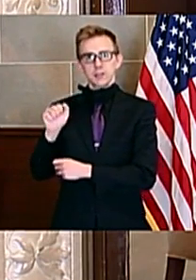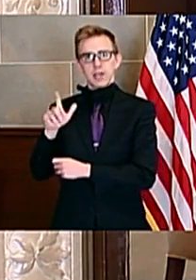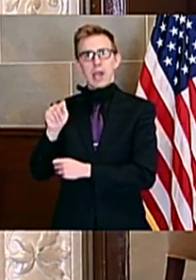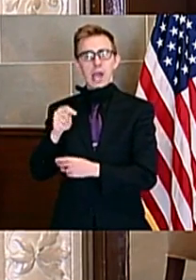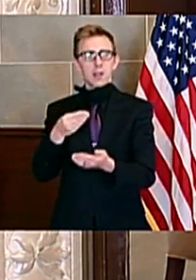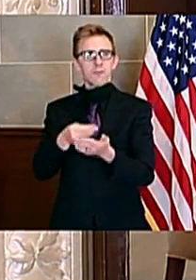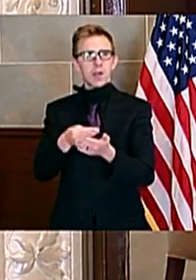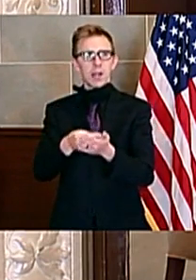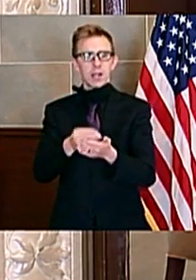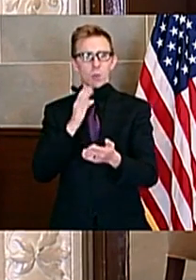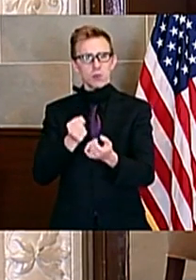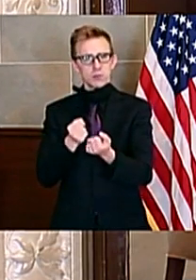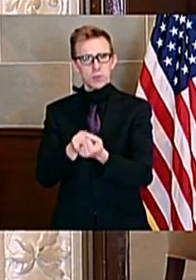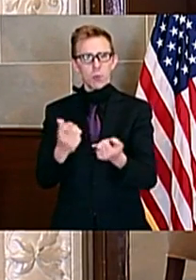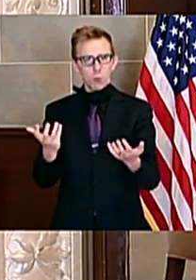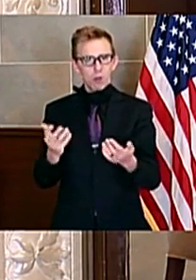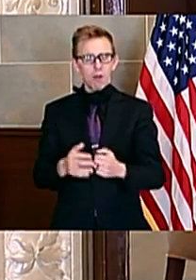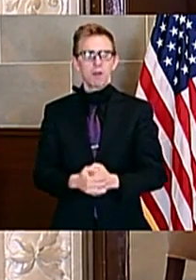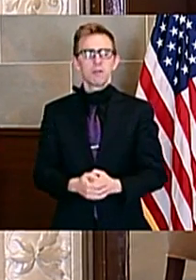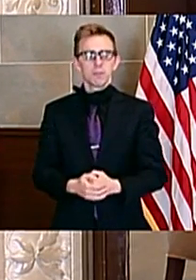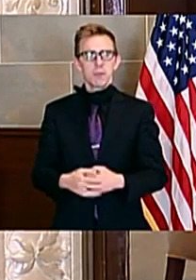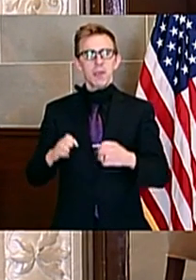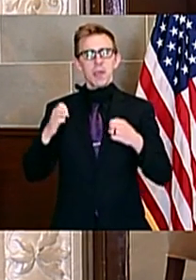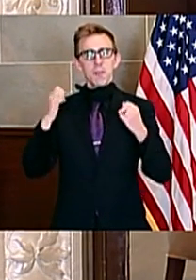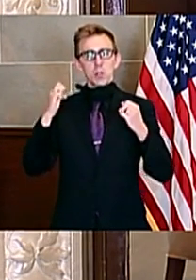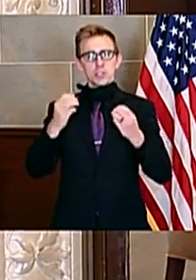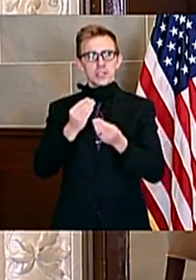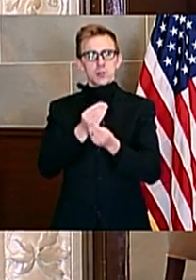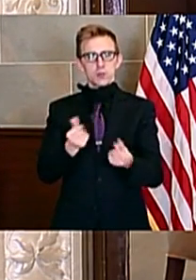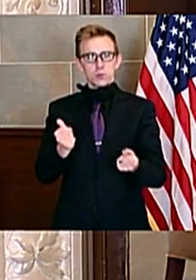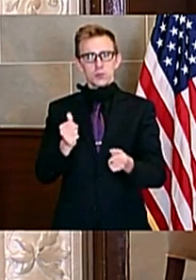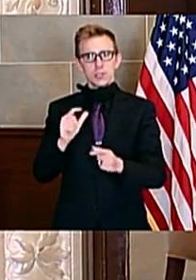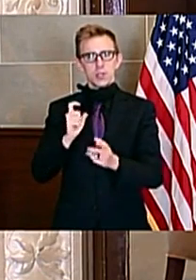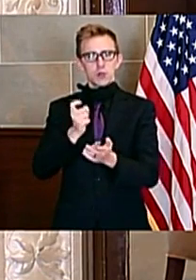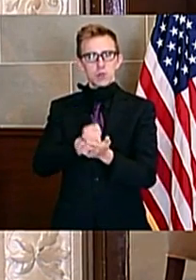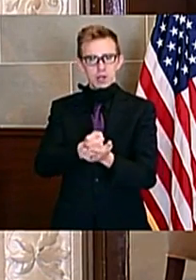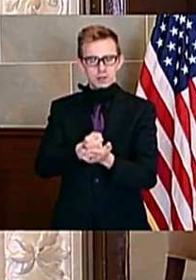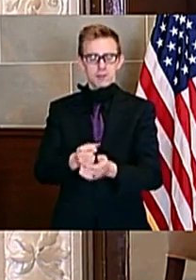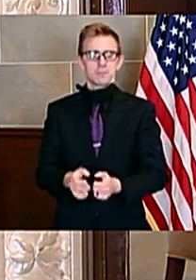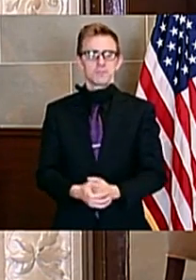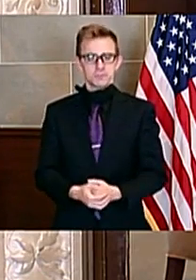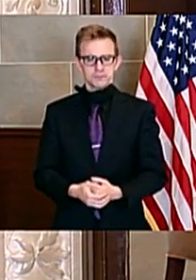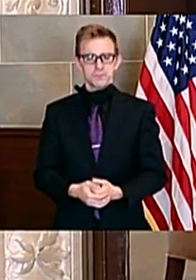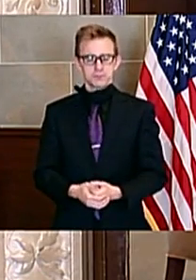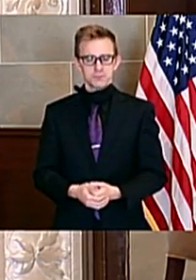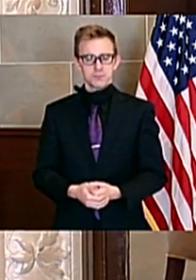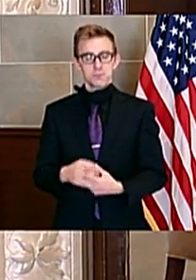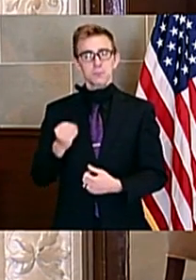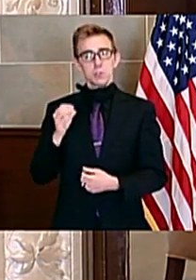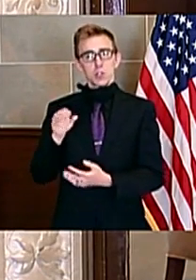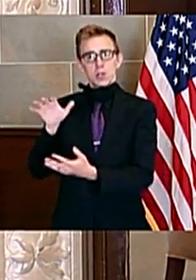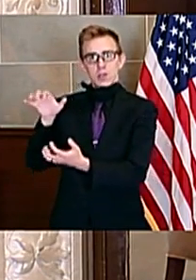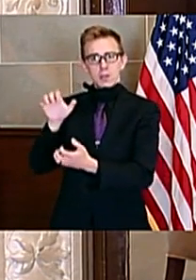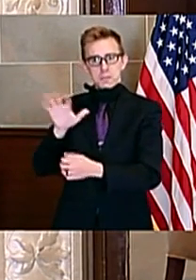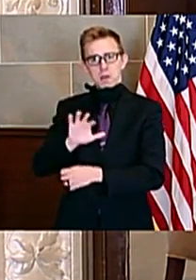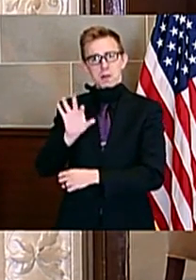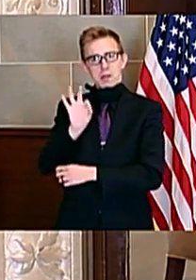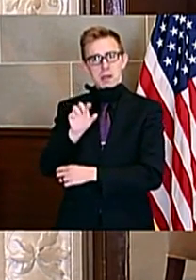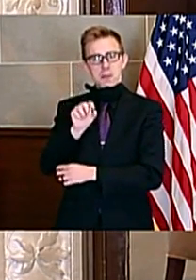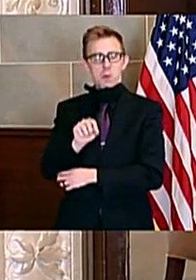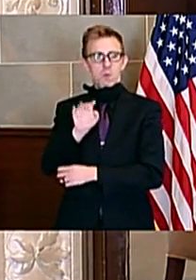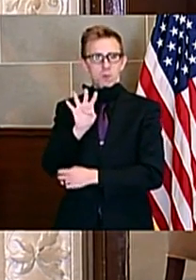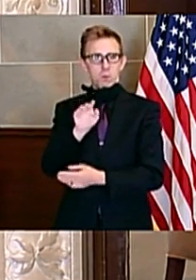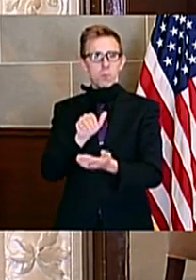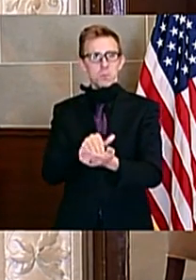will support is the Emergency Solution Grant. Missouri will receive approximately $9.4